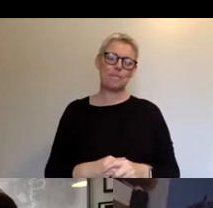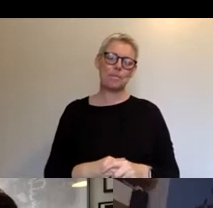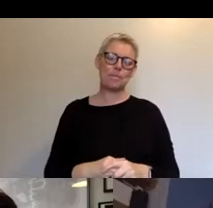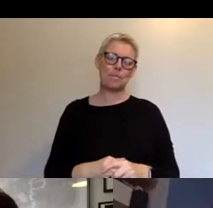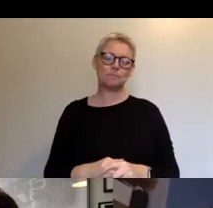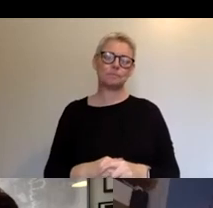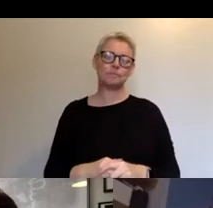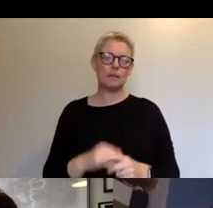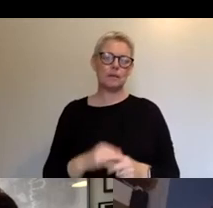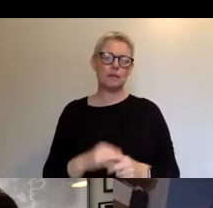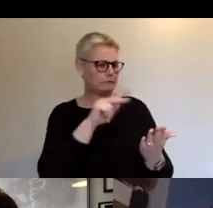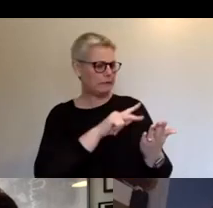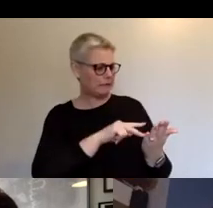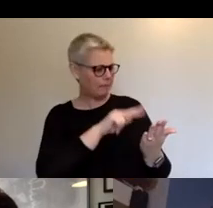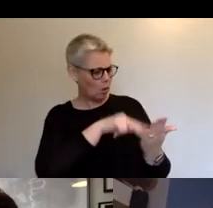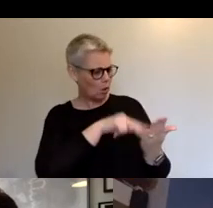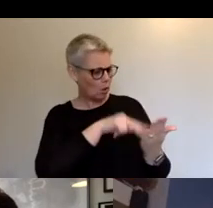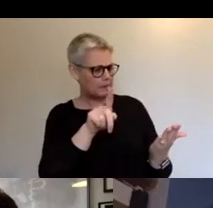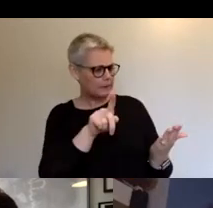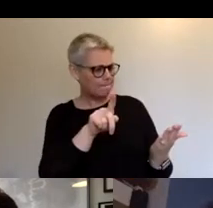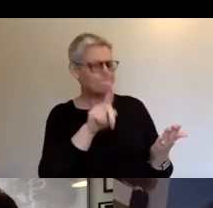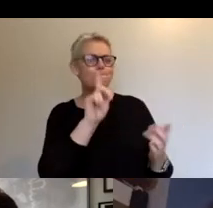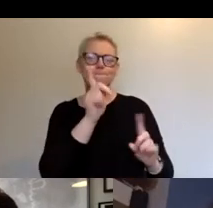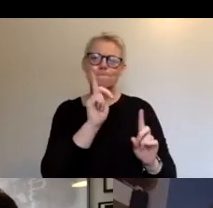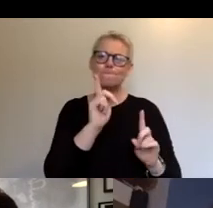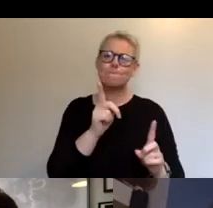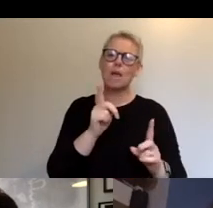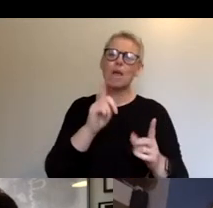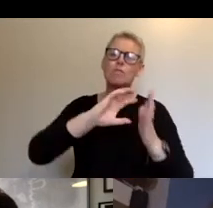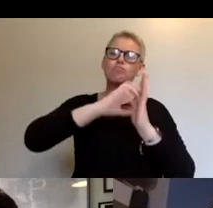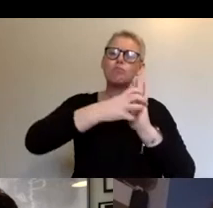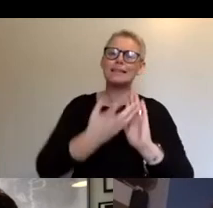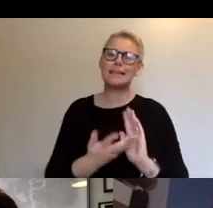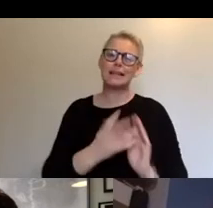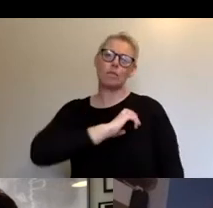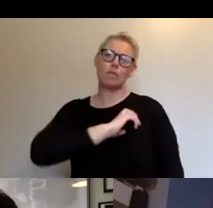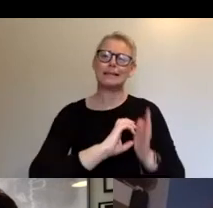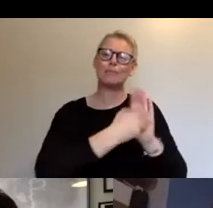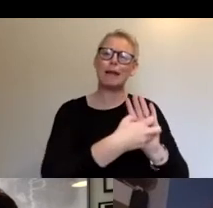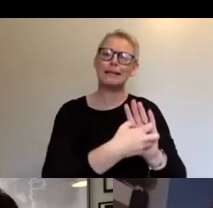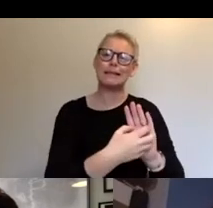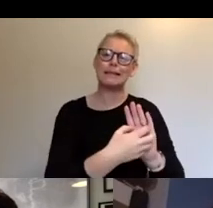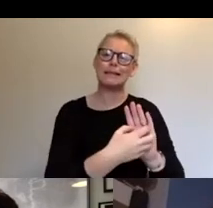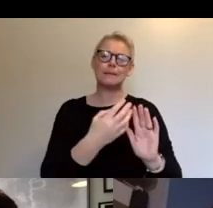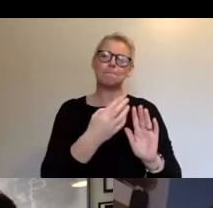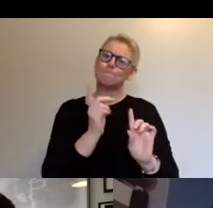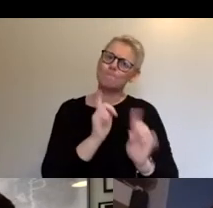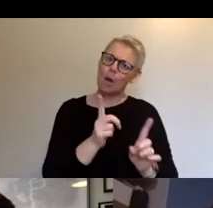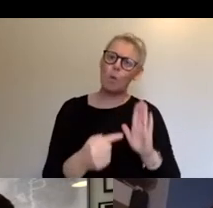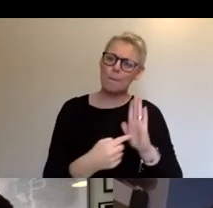that I at the at the beginning stage branding the event was really important. So we knew that it wasn't going to be like